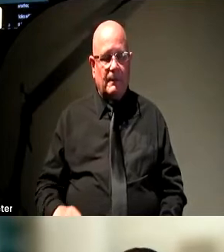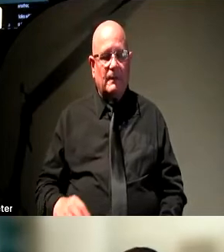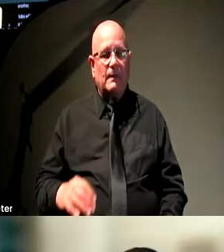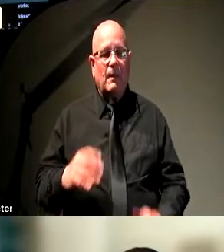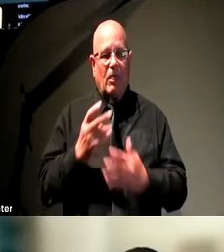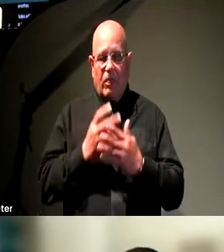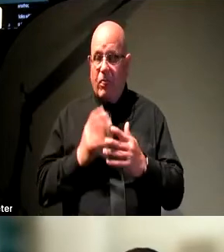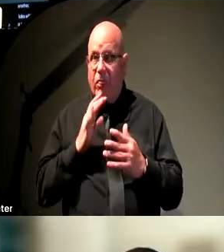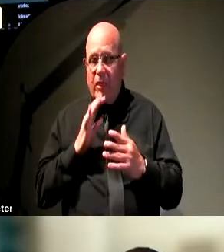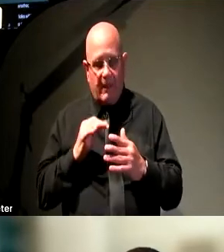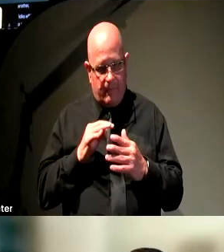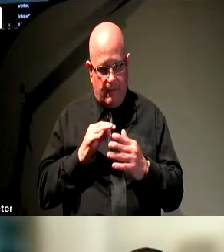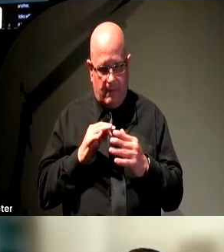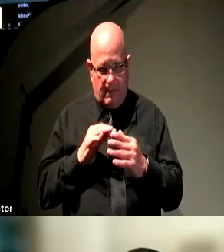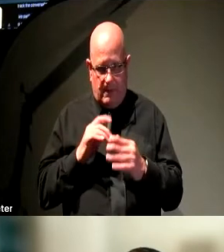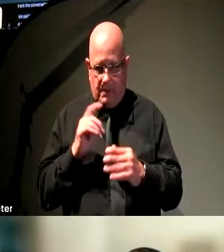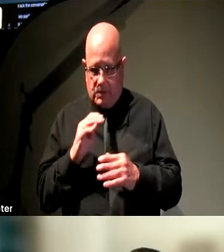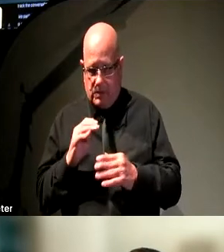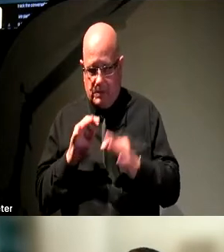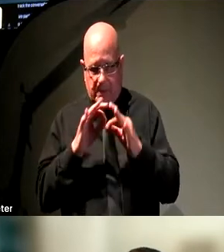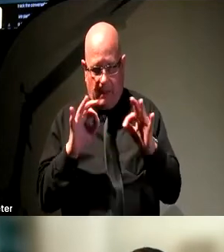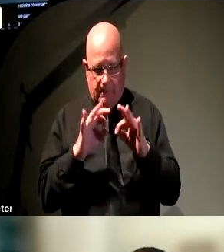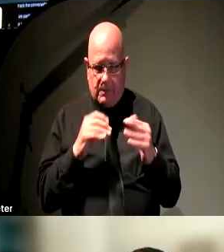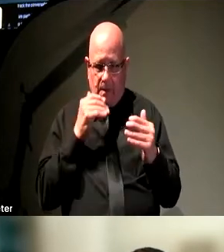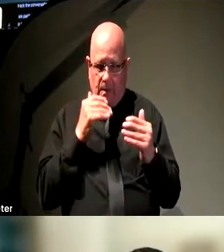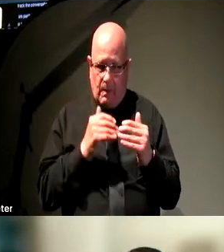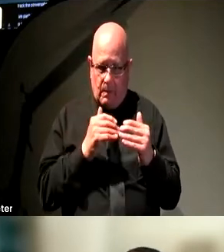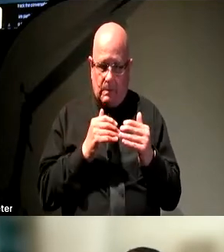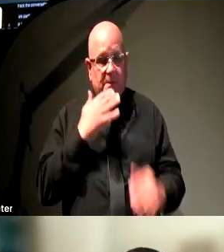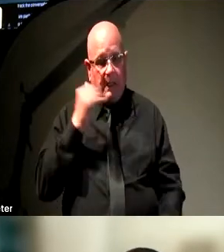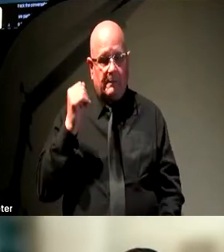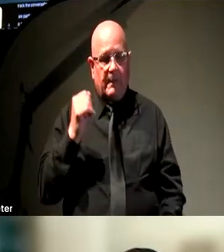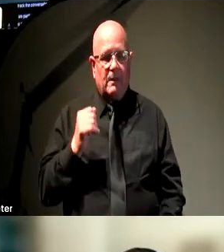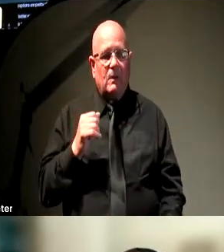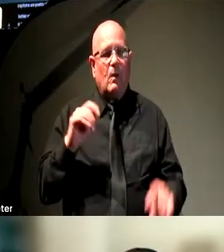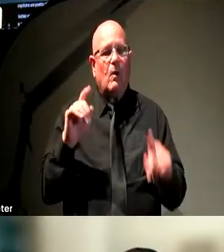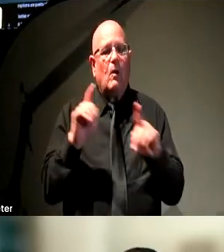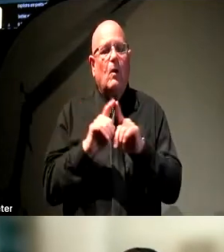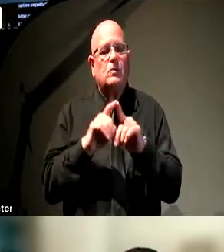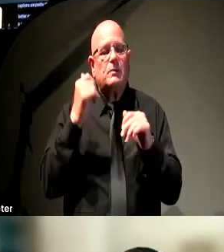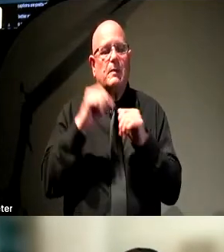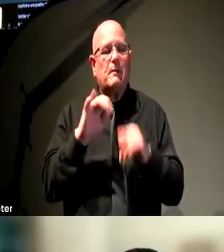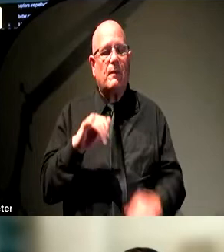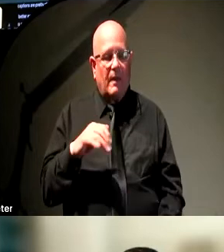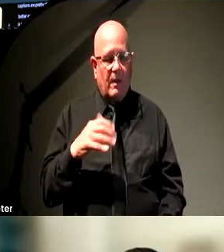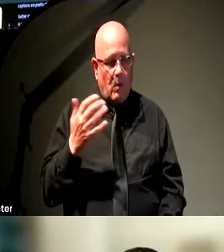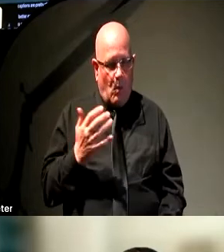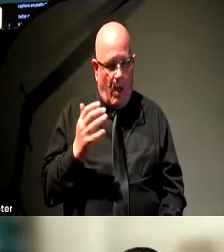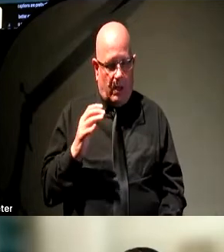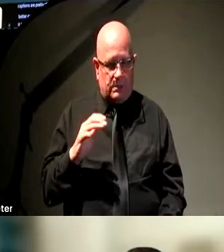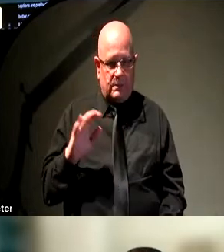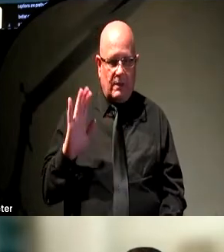pretty close, that can be a better experience. And the other piece to keep in mind is what your platform does